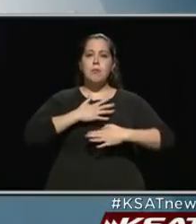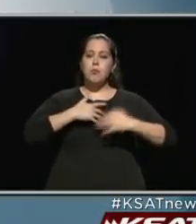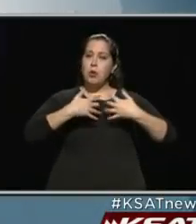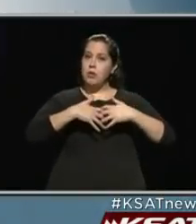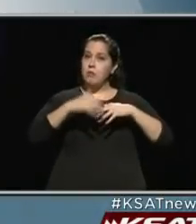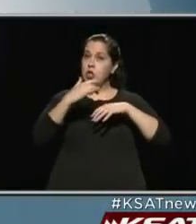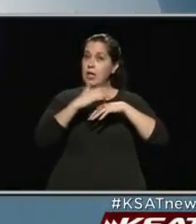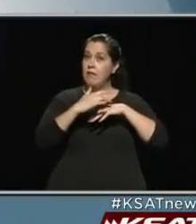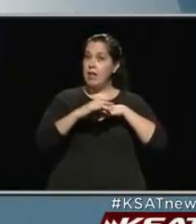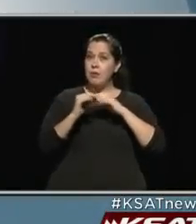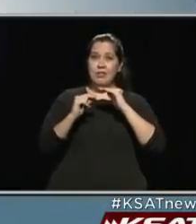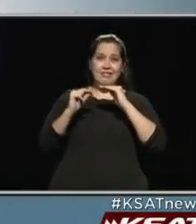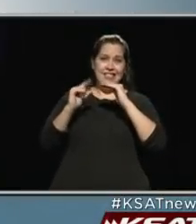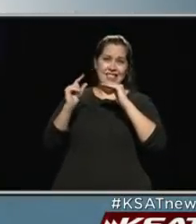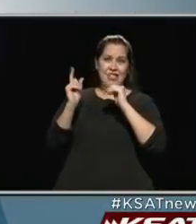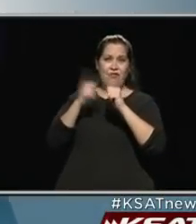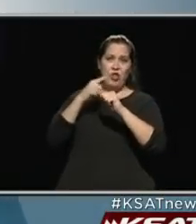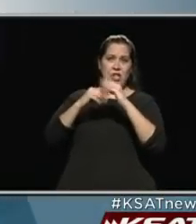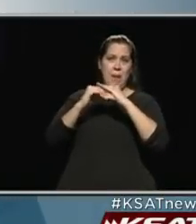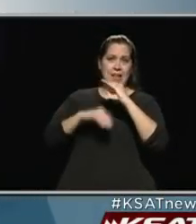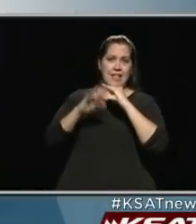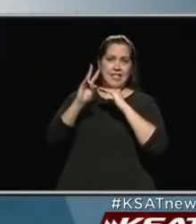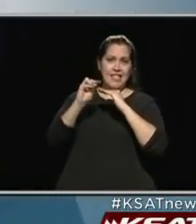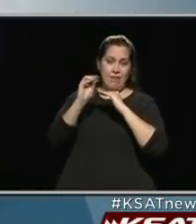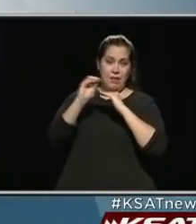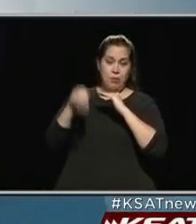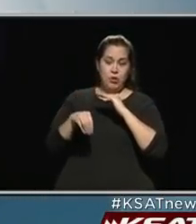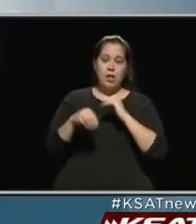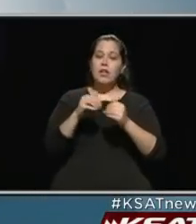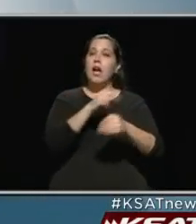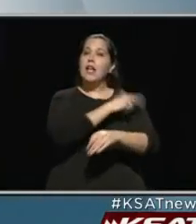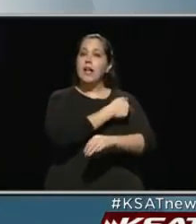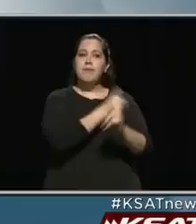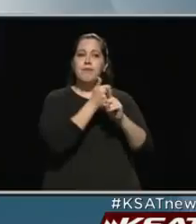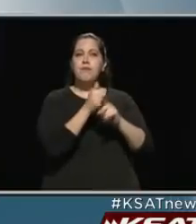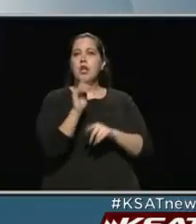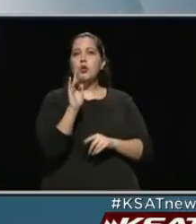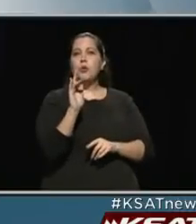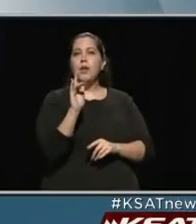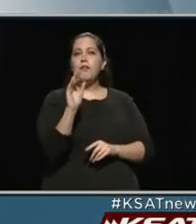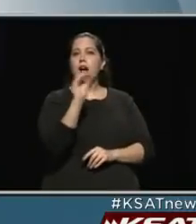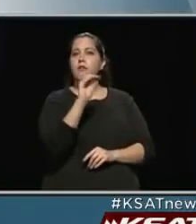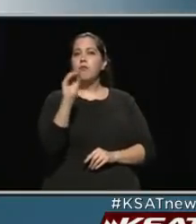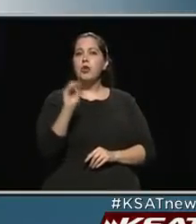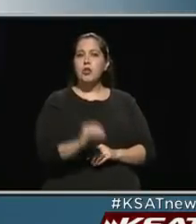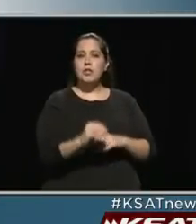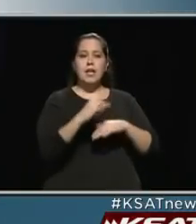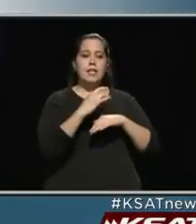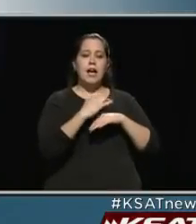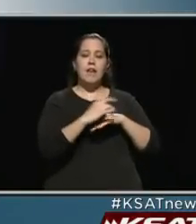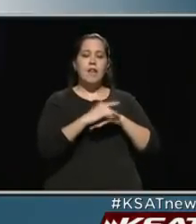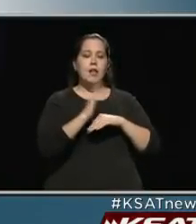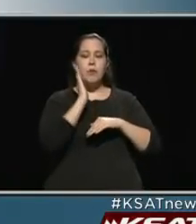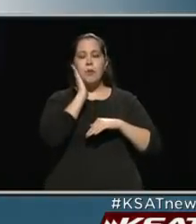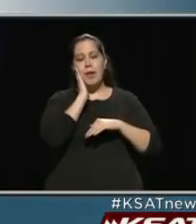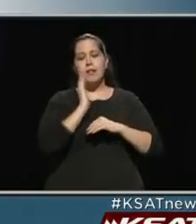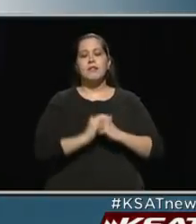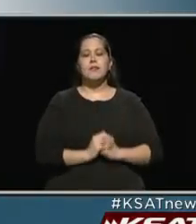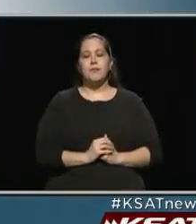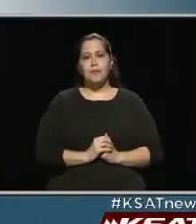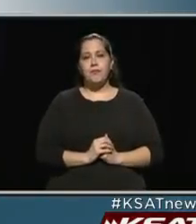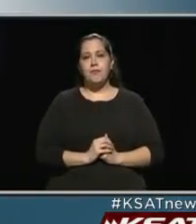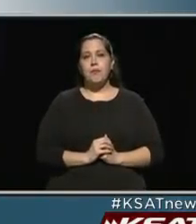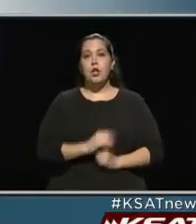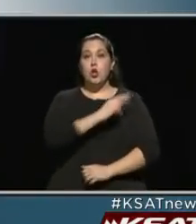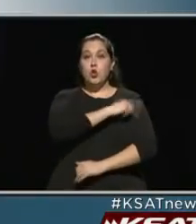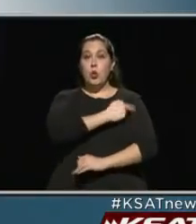available. It's dipped below 70% for the first time. And hospitals are at 25% of staffed hospital beds available.